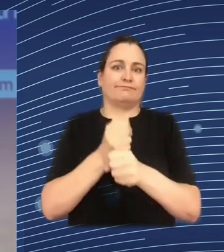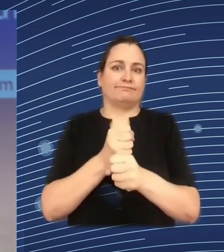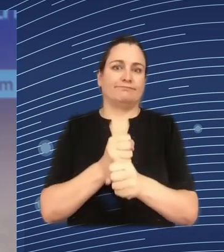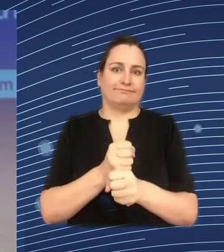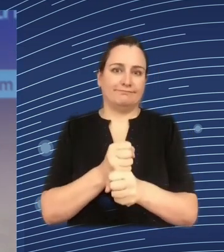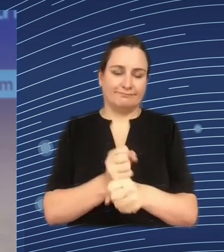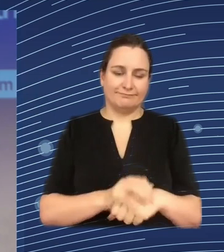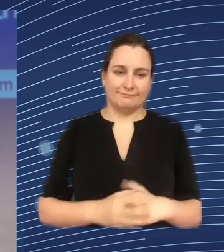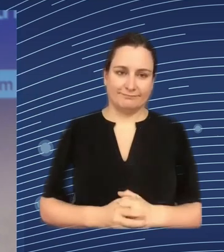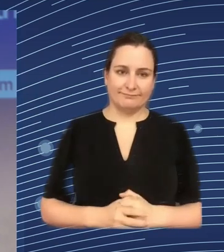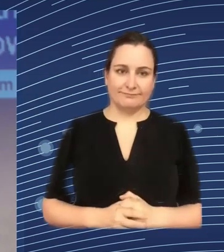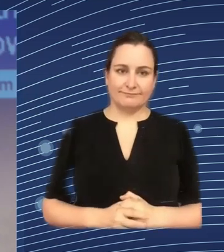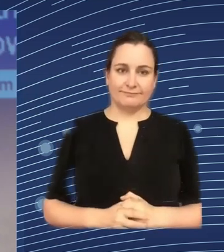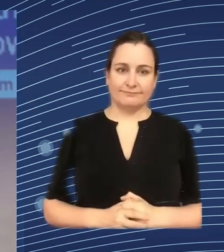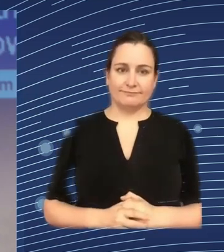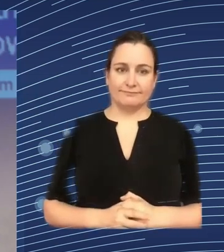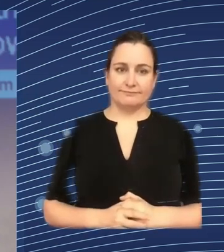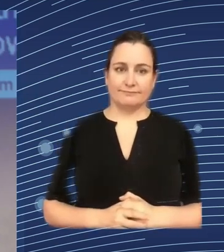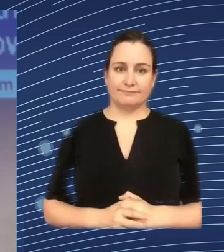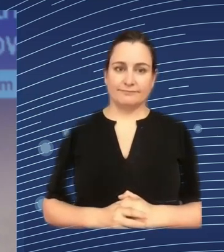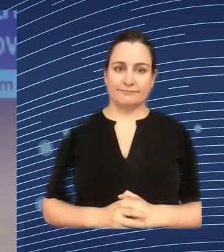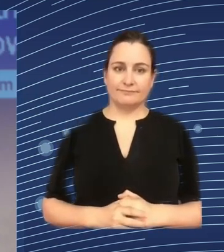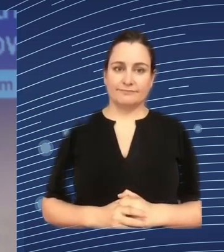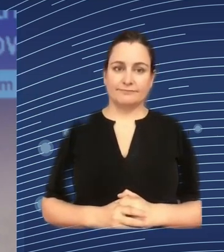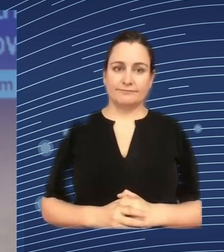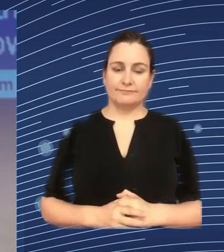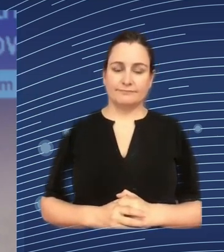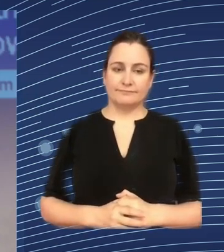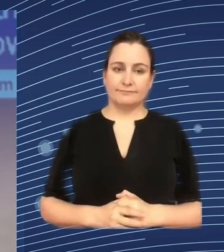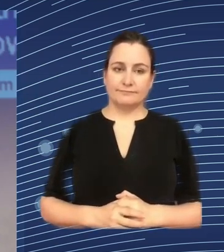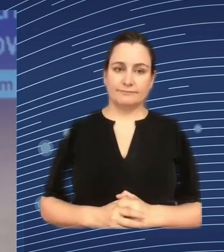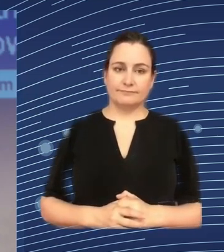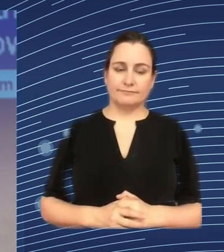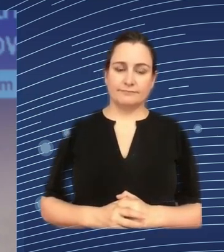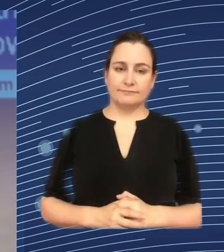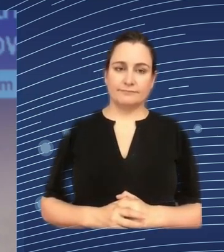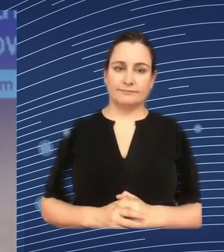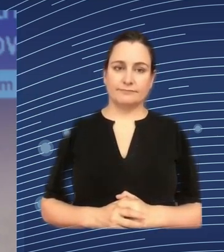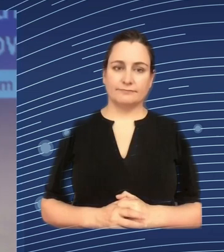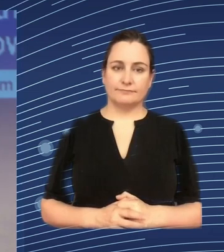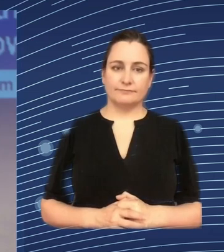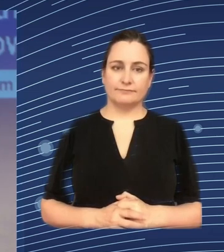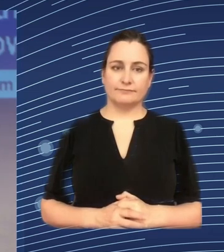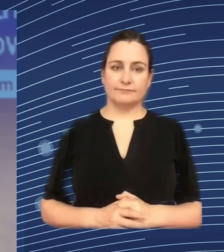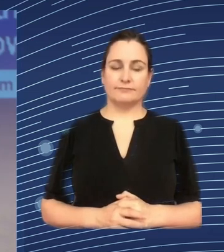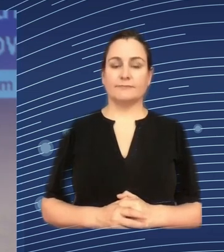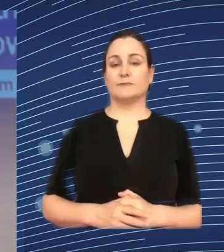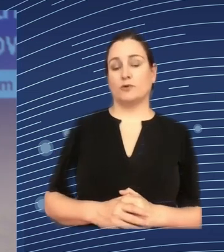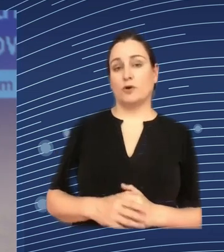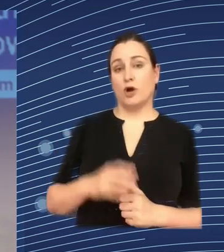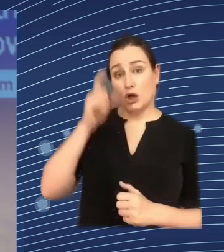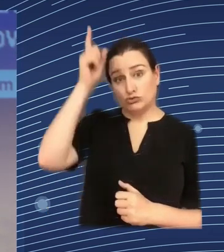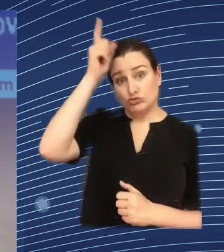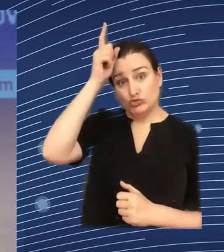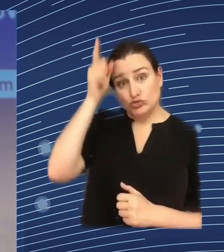the rules we have but I would like to say what we think about in Germany and I